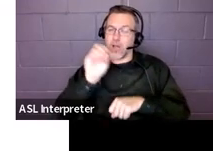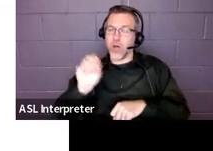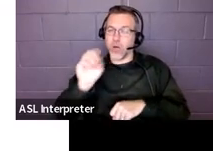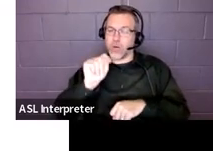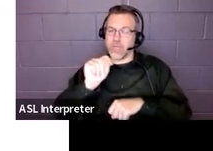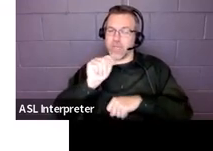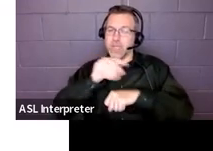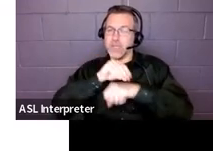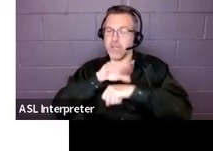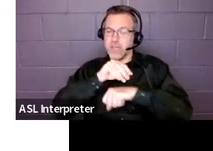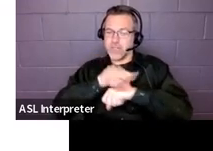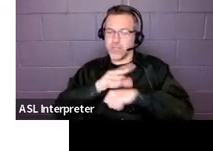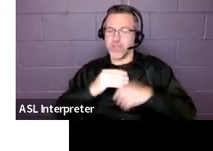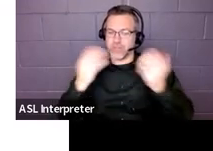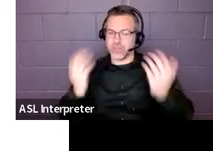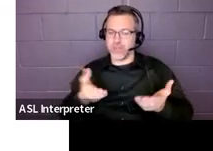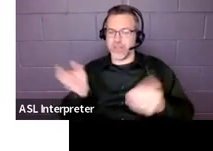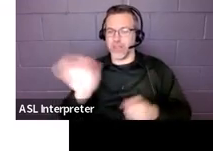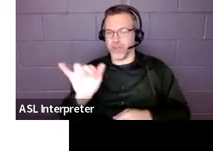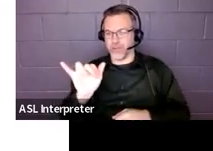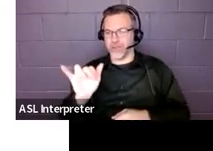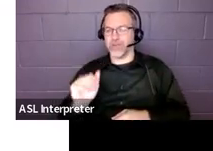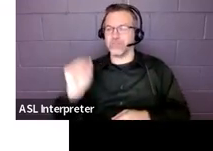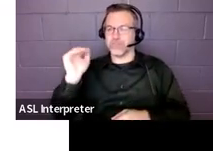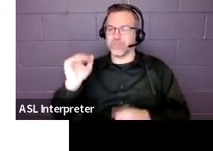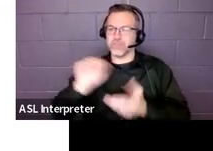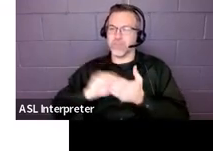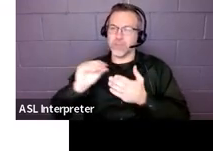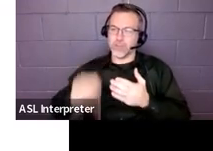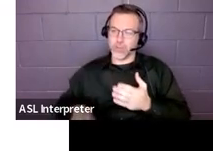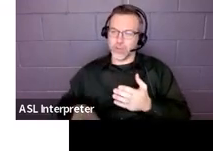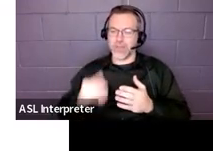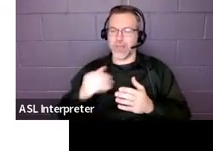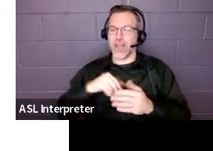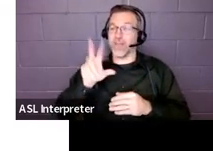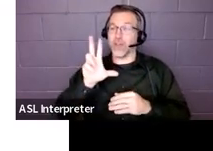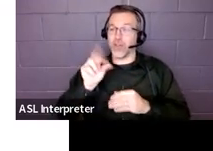is here as well. And he and the child is getting that 30 minutes a month.